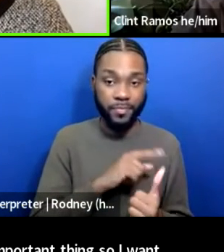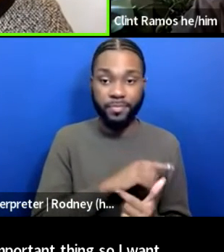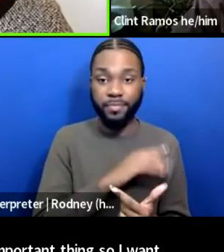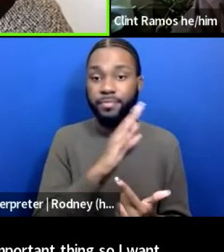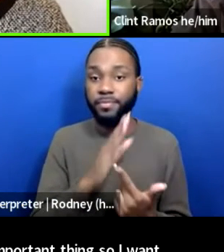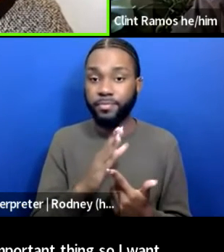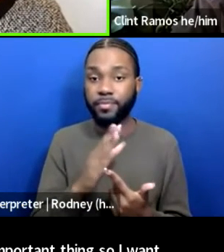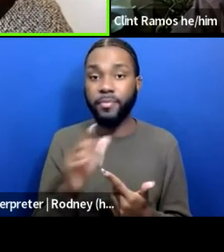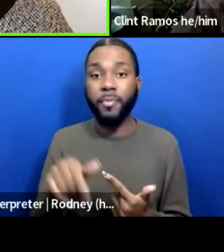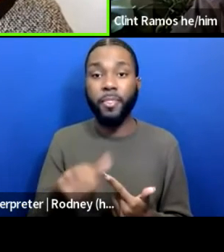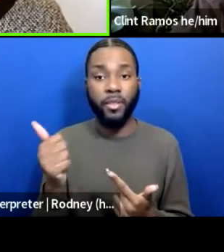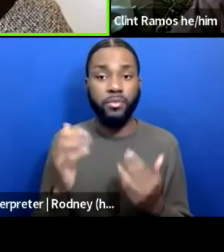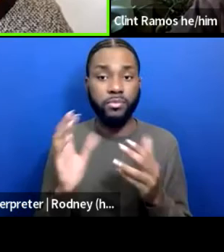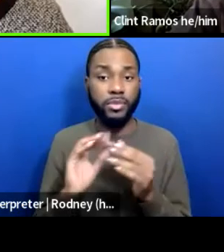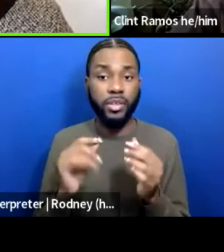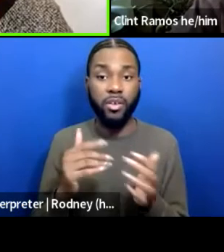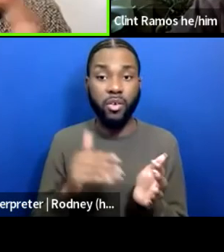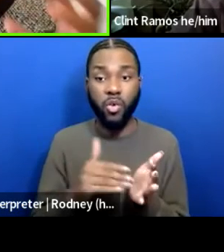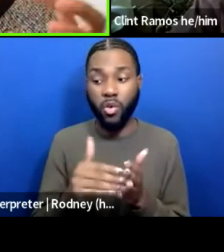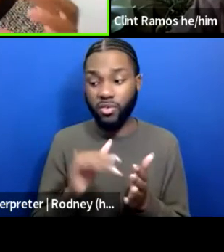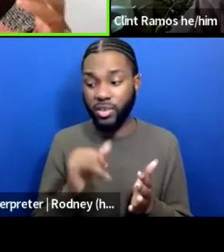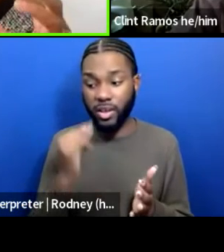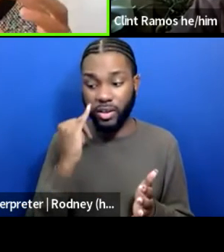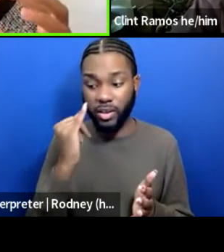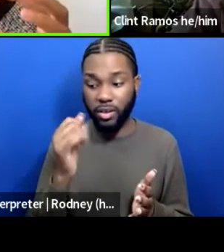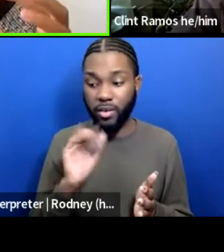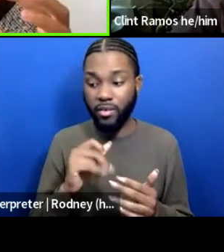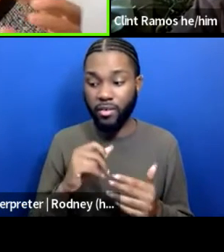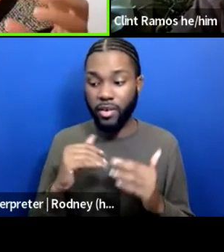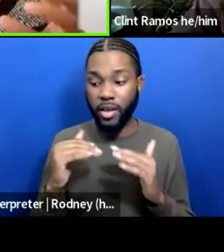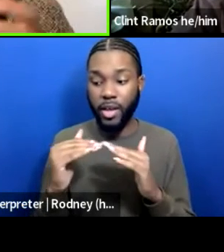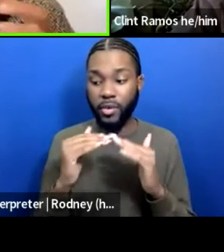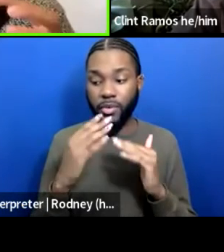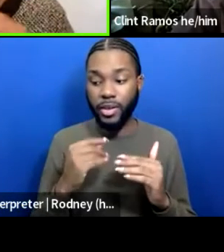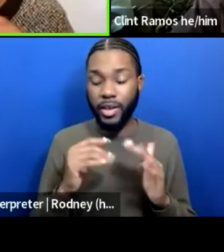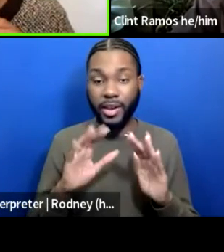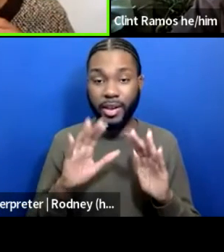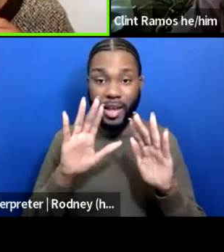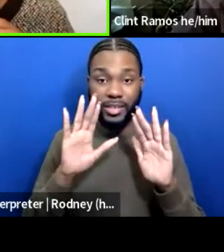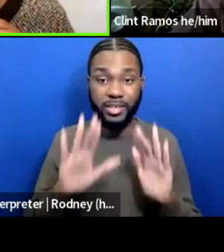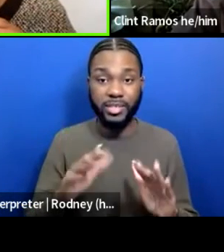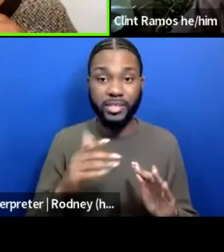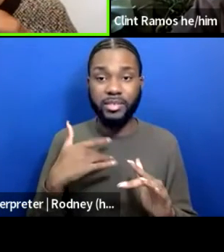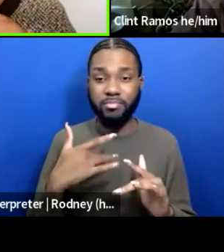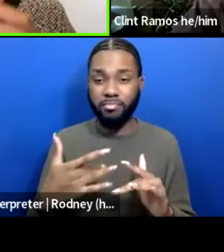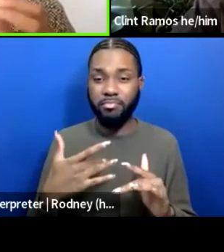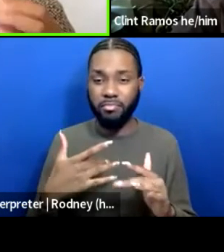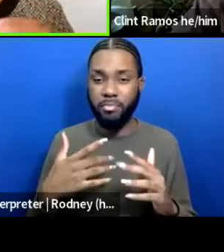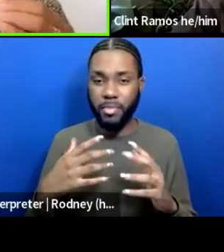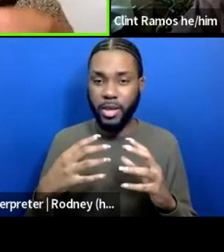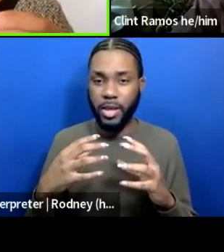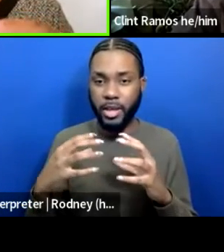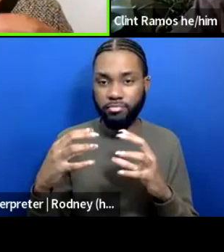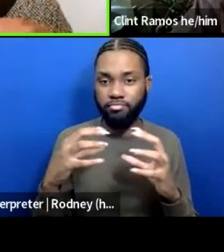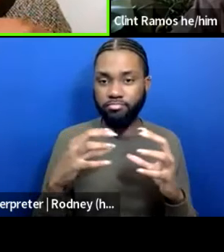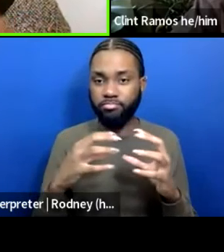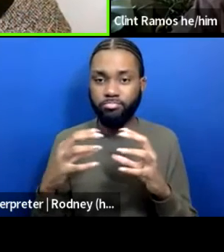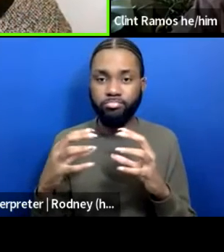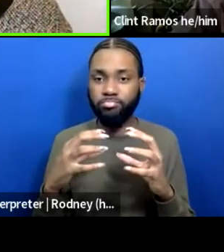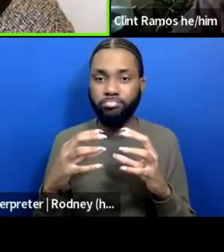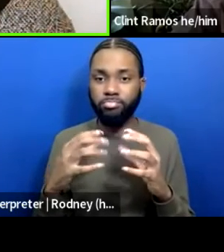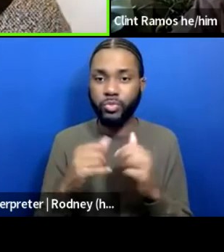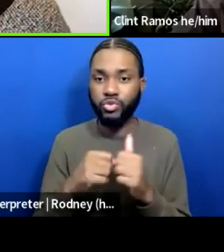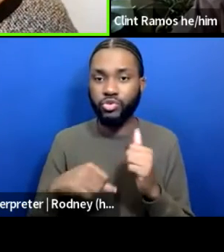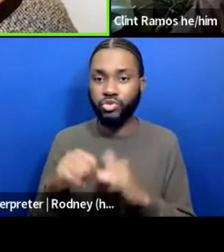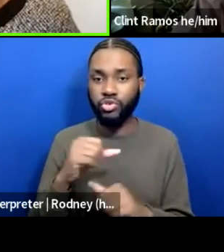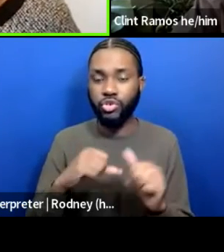that often this idea of equity and excellence are pitted against each other. And I want to put an example and